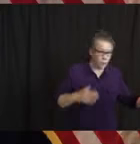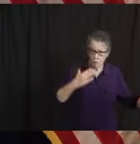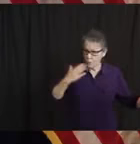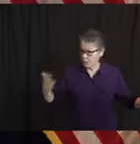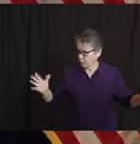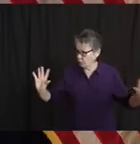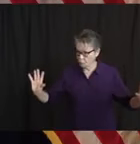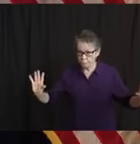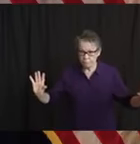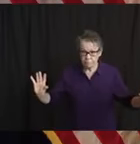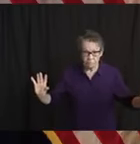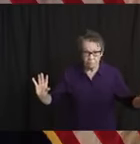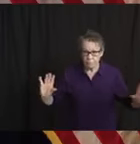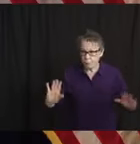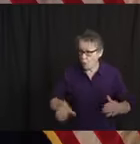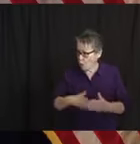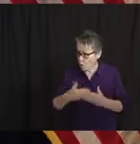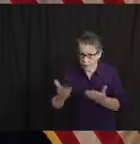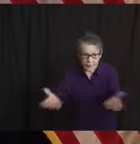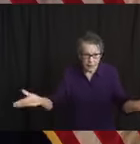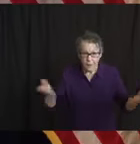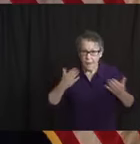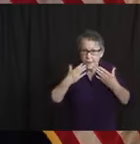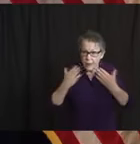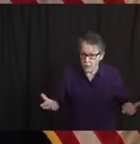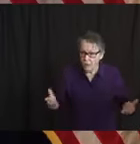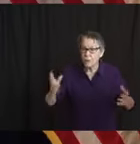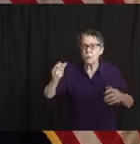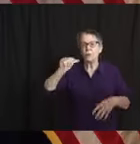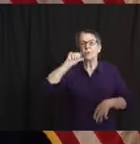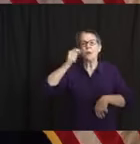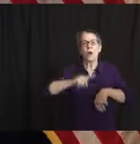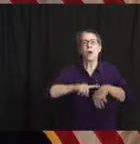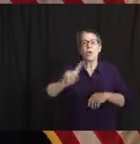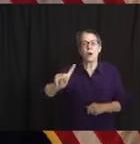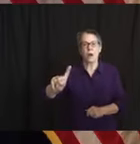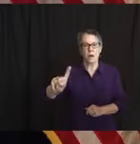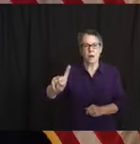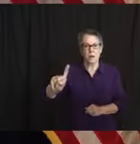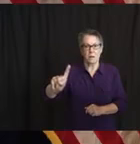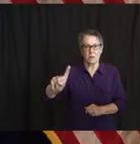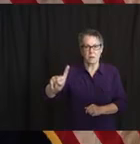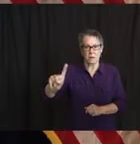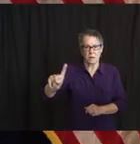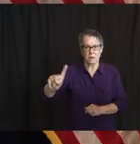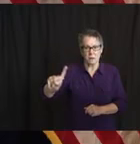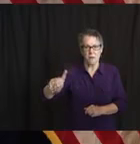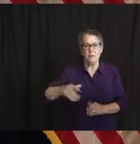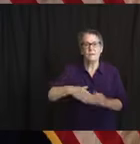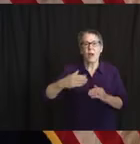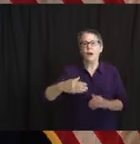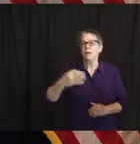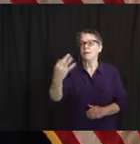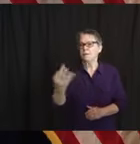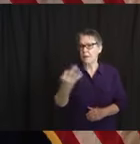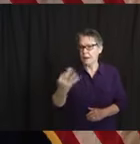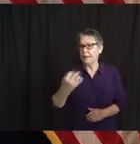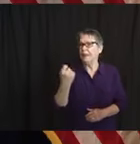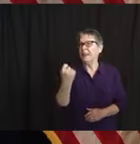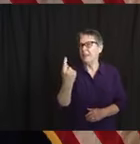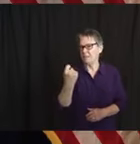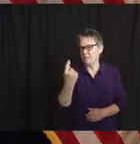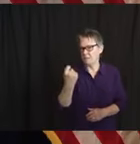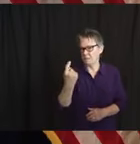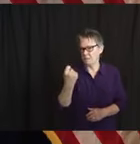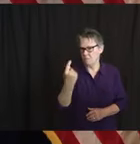squad. Again, we'll be with you at one o'clock tomorrow and 11 a.m. on Friday, unless you hear otherwise. Again,